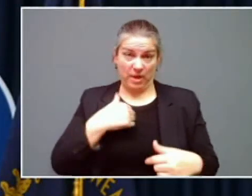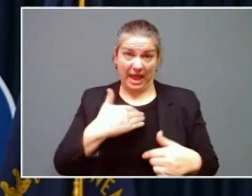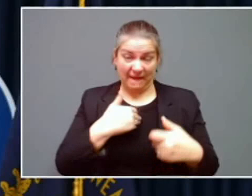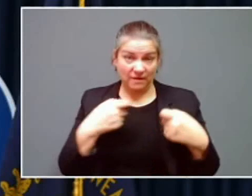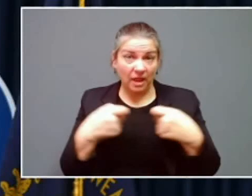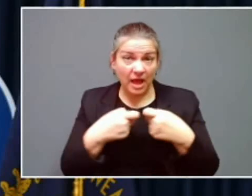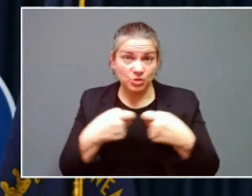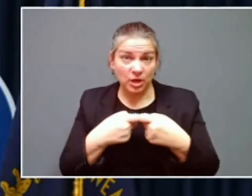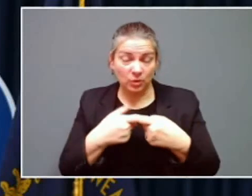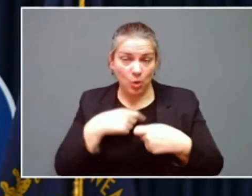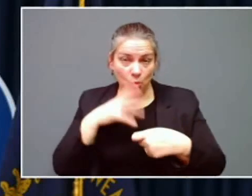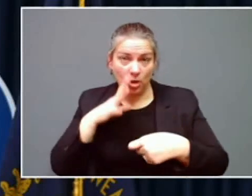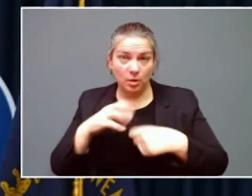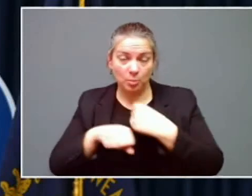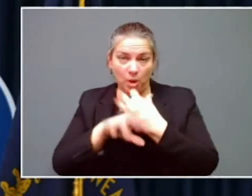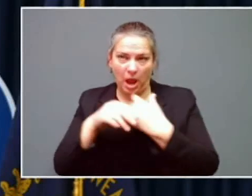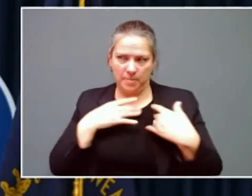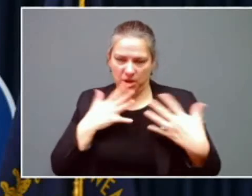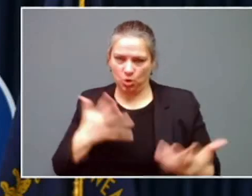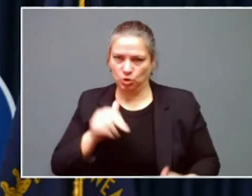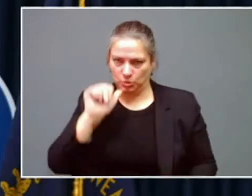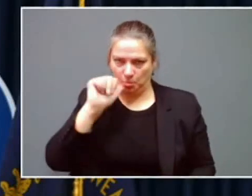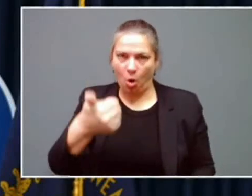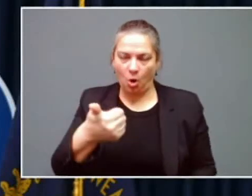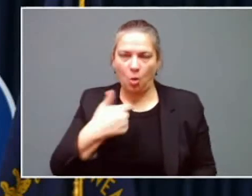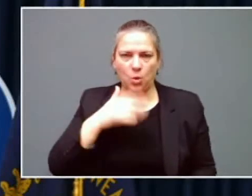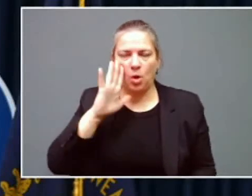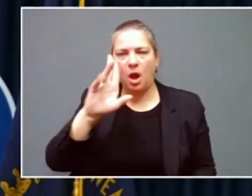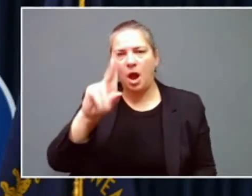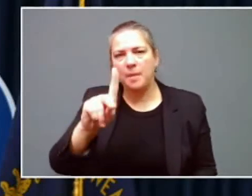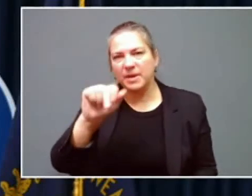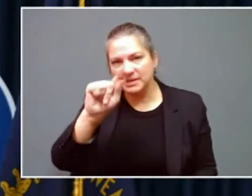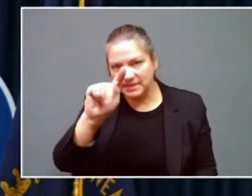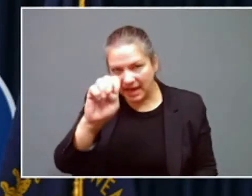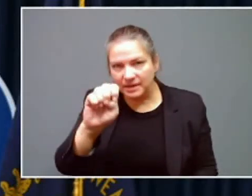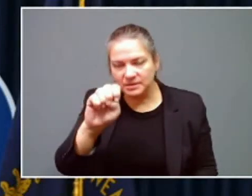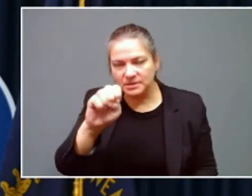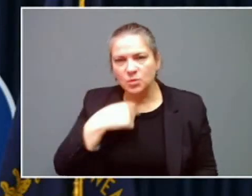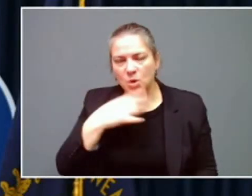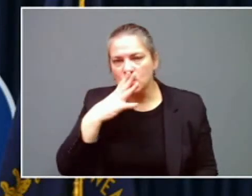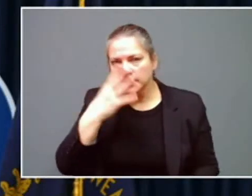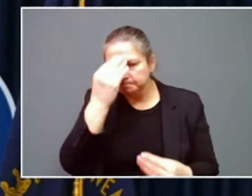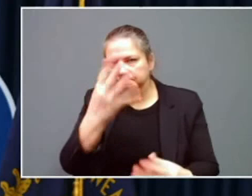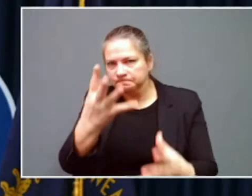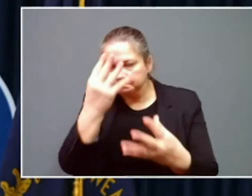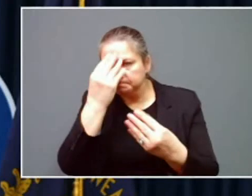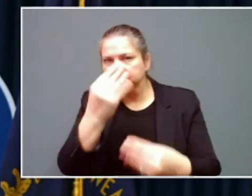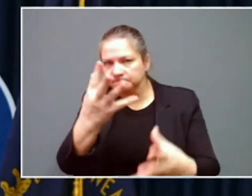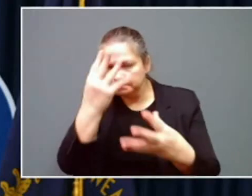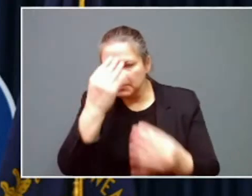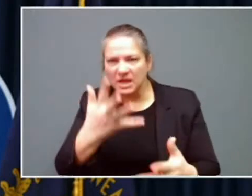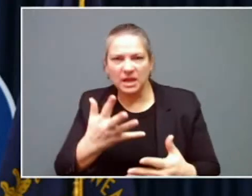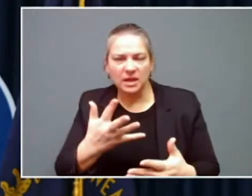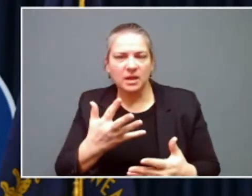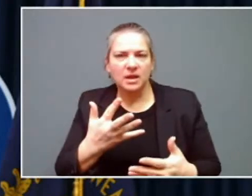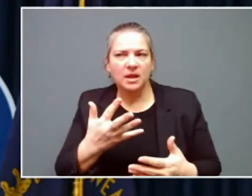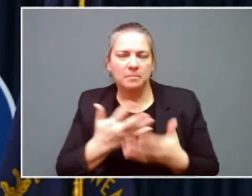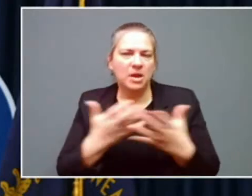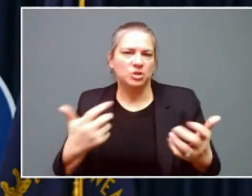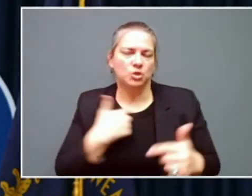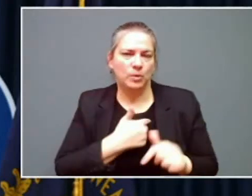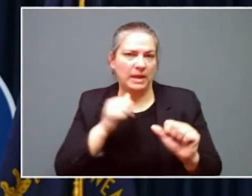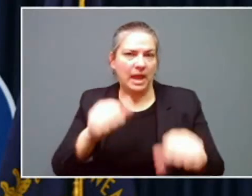be here tomorrow making sure that we are giving updates. And we'll provide as much of that information as possible.